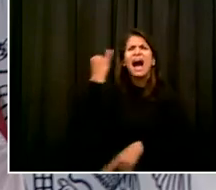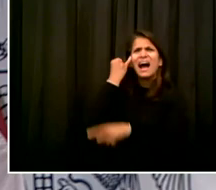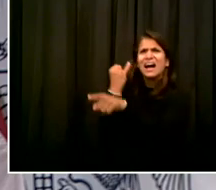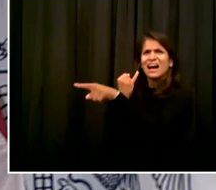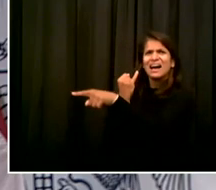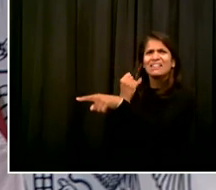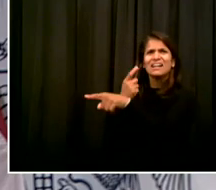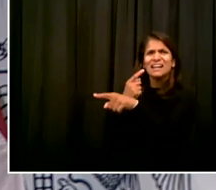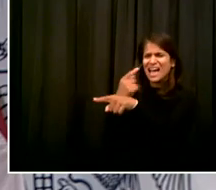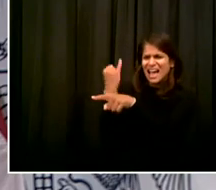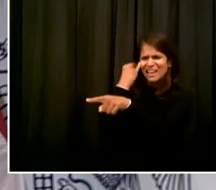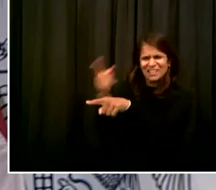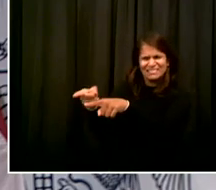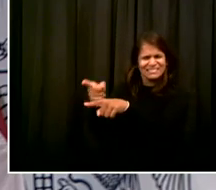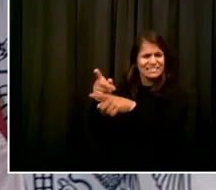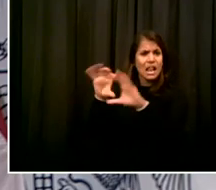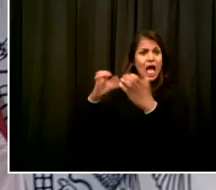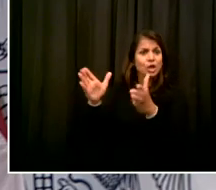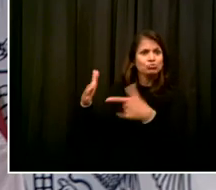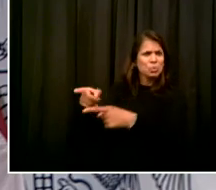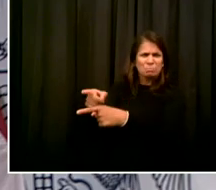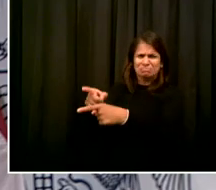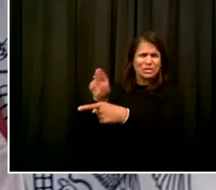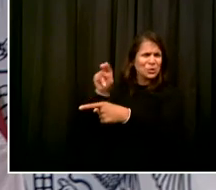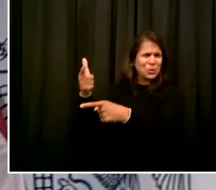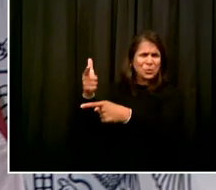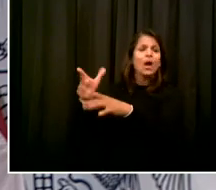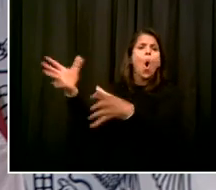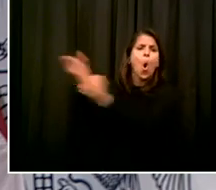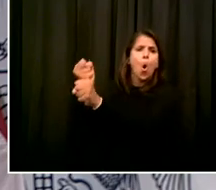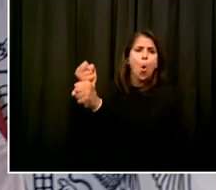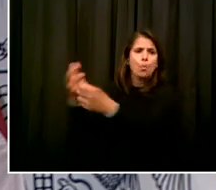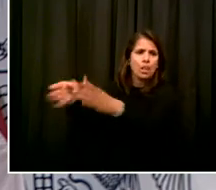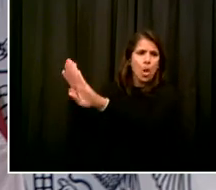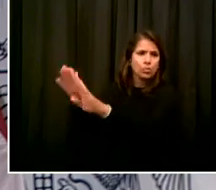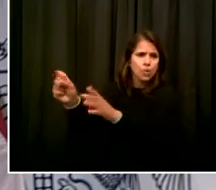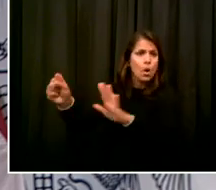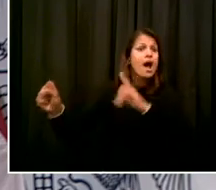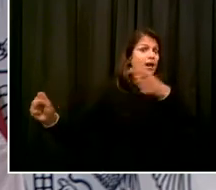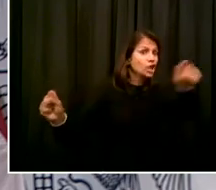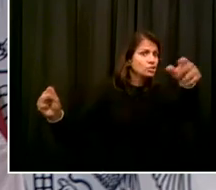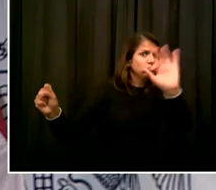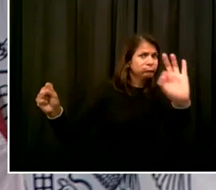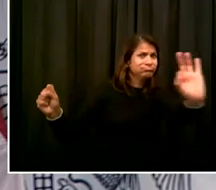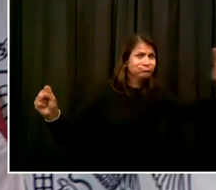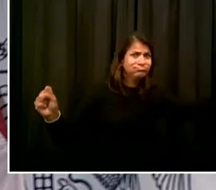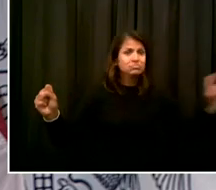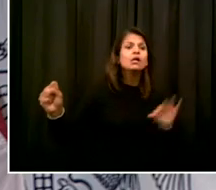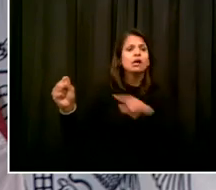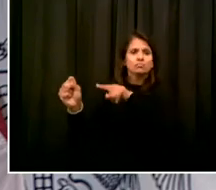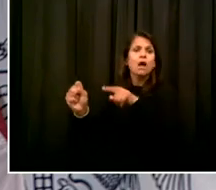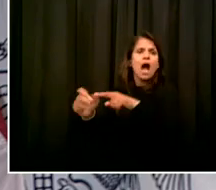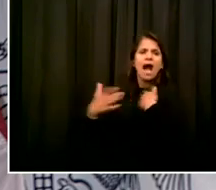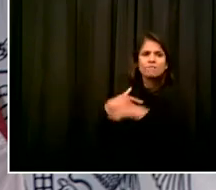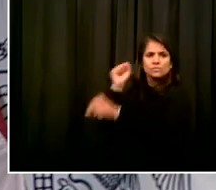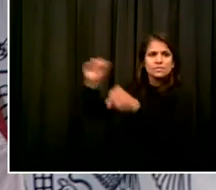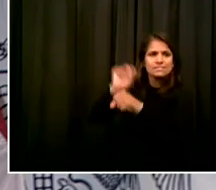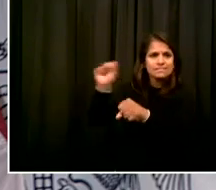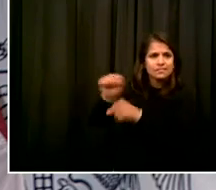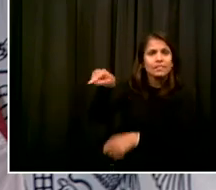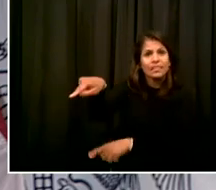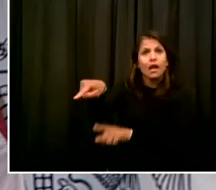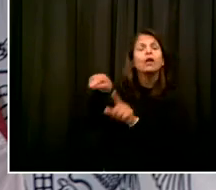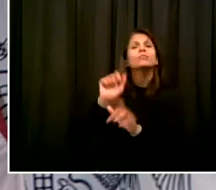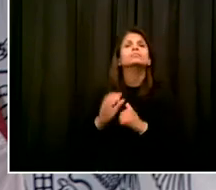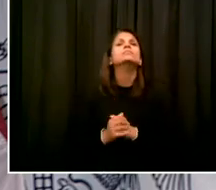Can I get a quick follow up that doesn't count as my second question or no? The rule's pretty clear. You get a second question either following on your first or